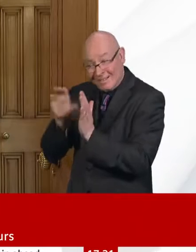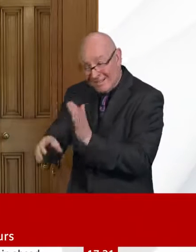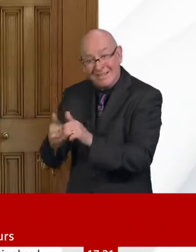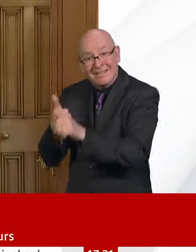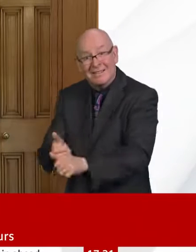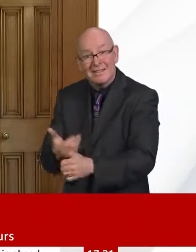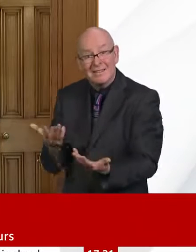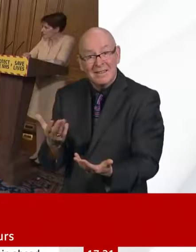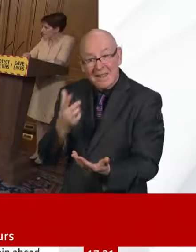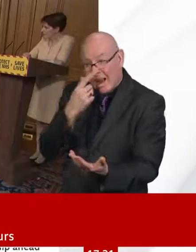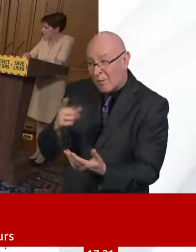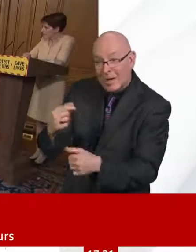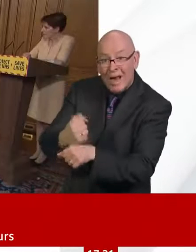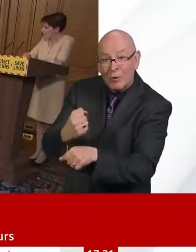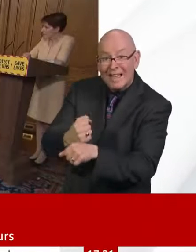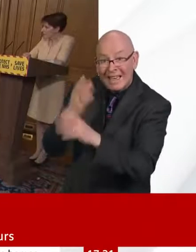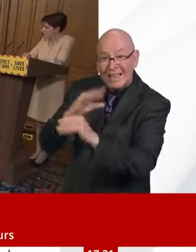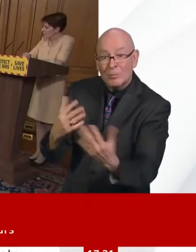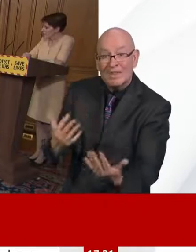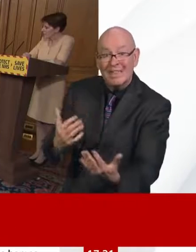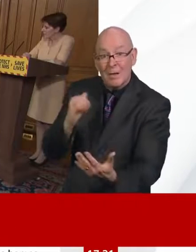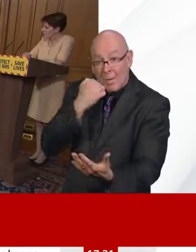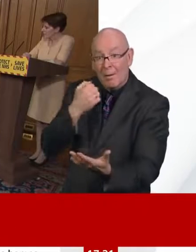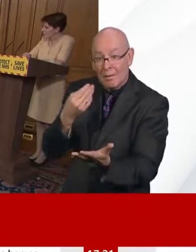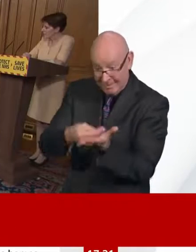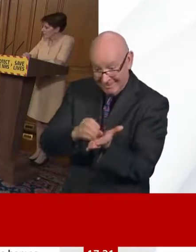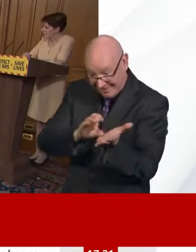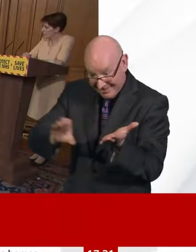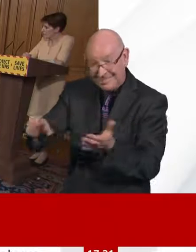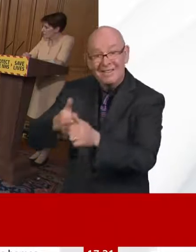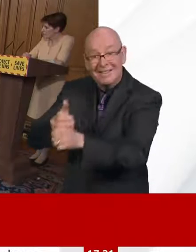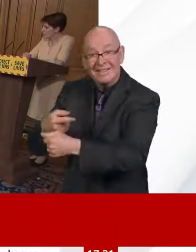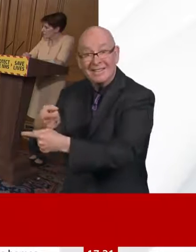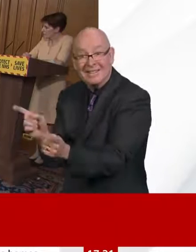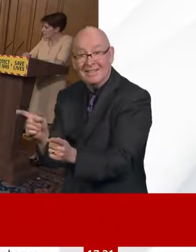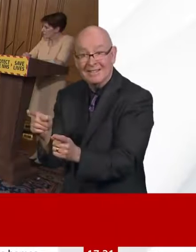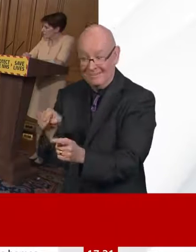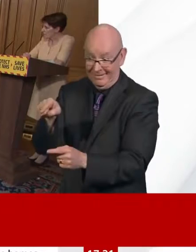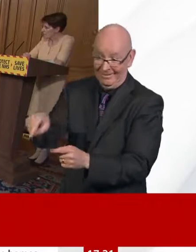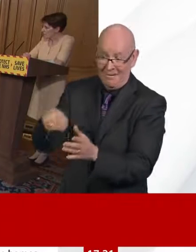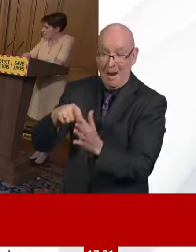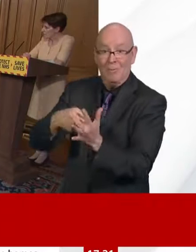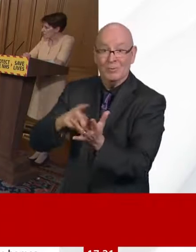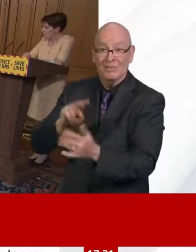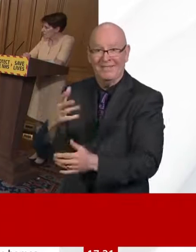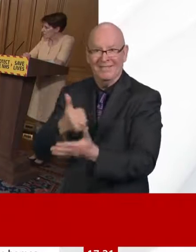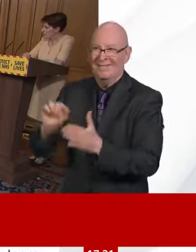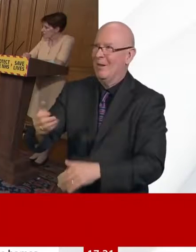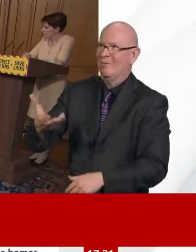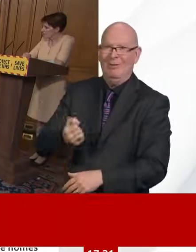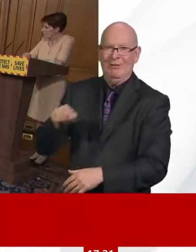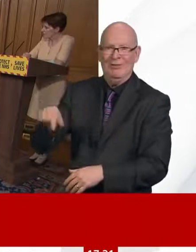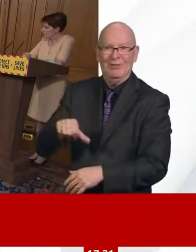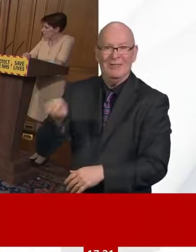the daily mortality figures, it is simply unfair to compare them, to put those figures on the same chart, is it not?